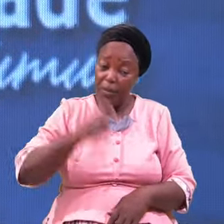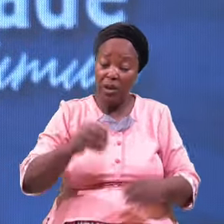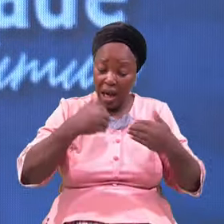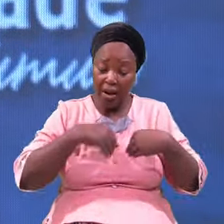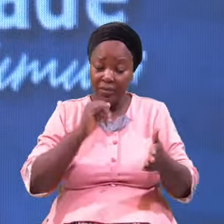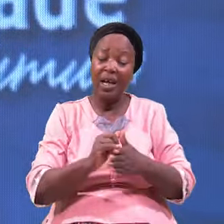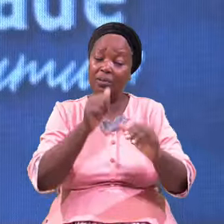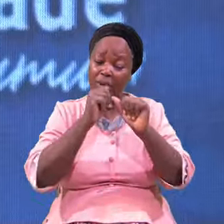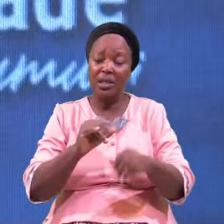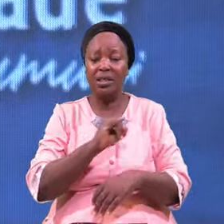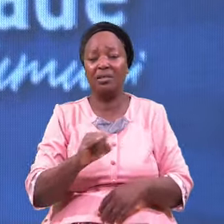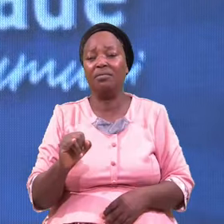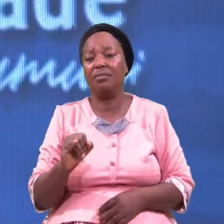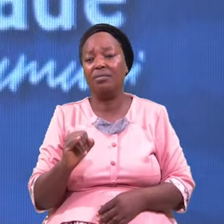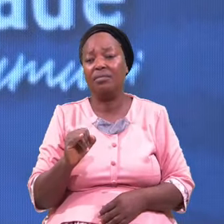Blessing